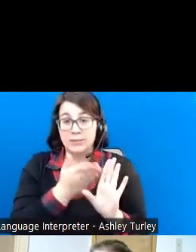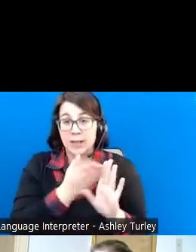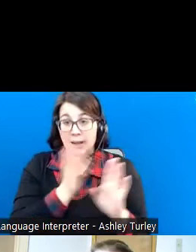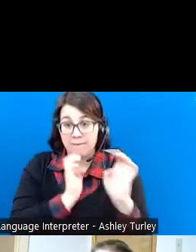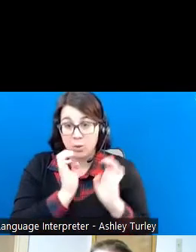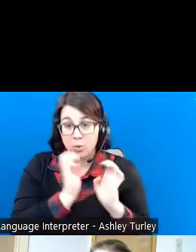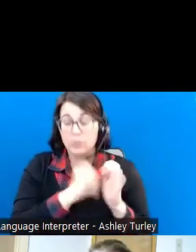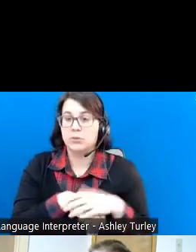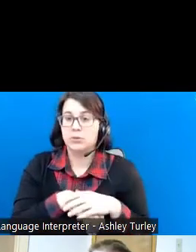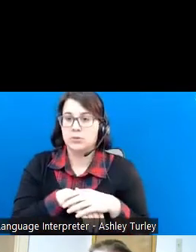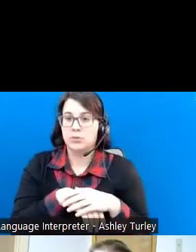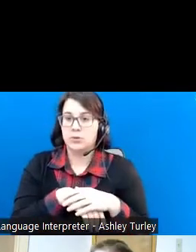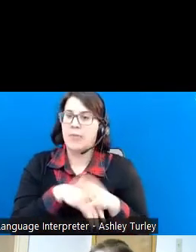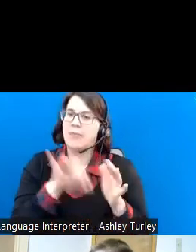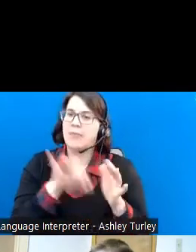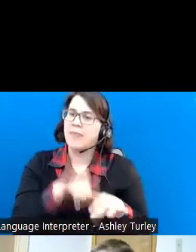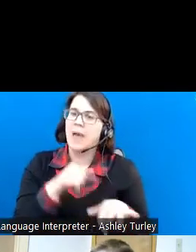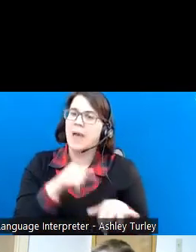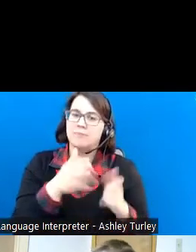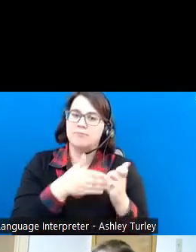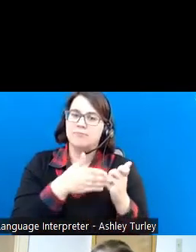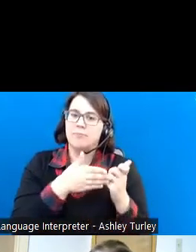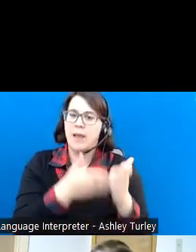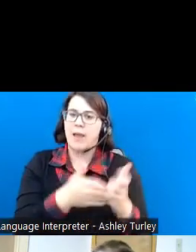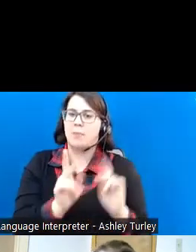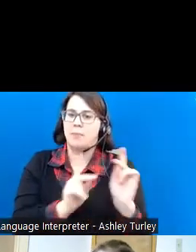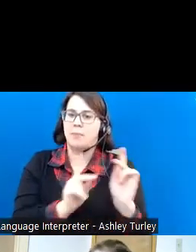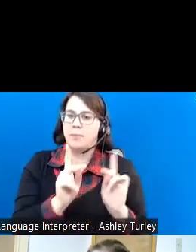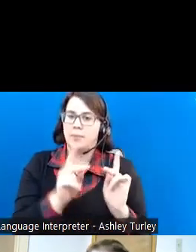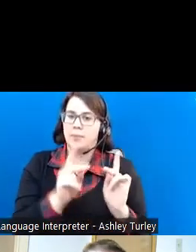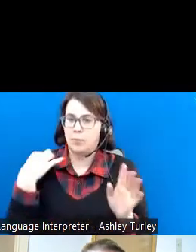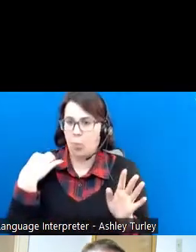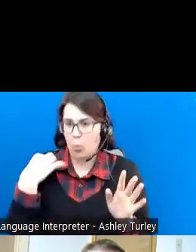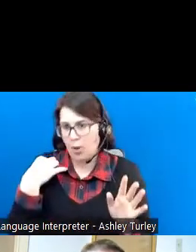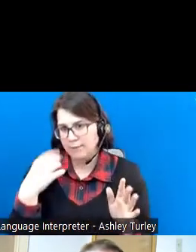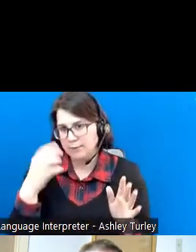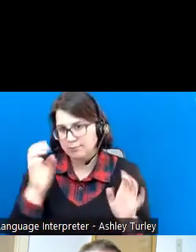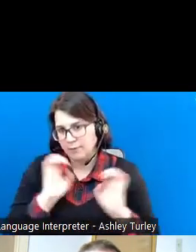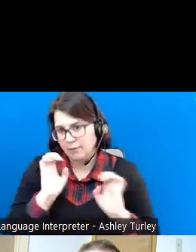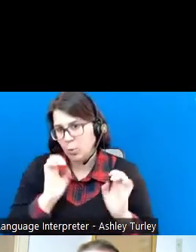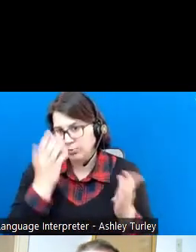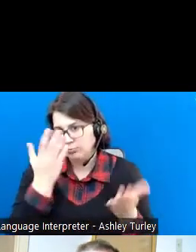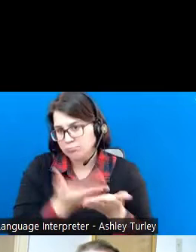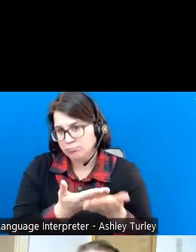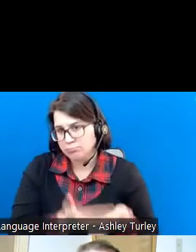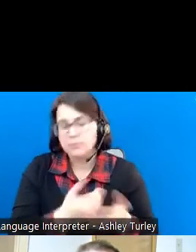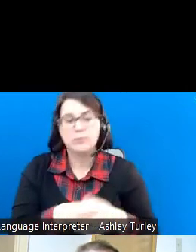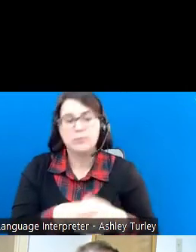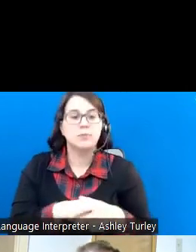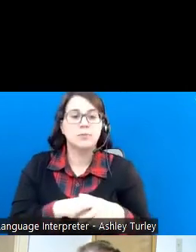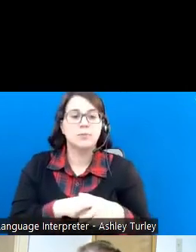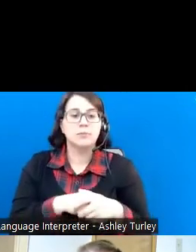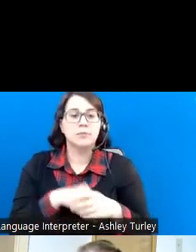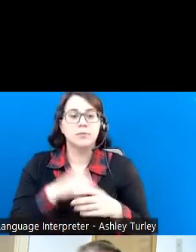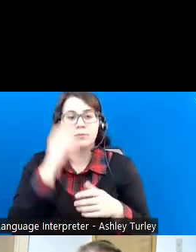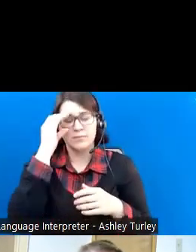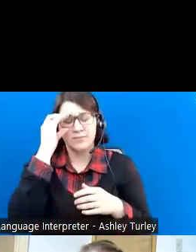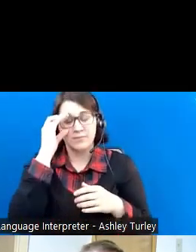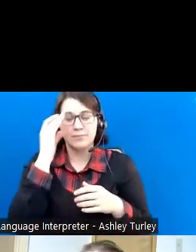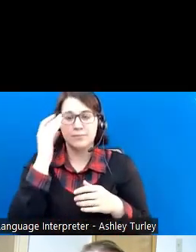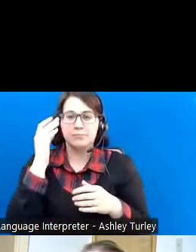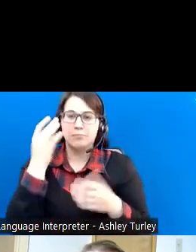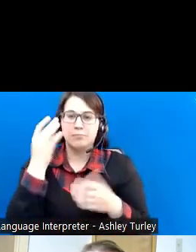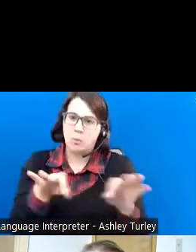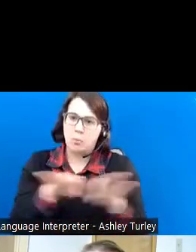A lot of those are to help individuals with the eligibility determination process. It's important to